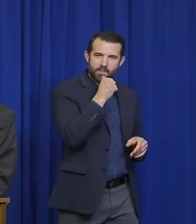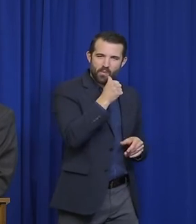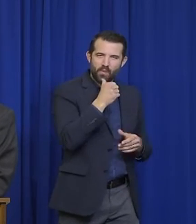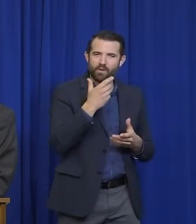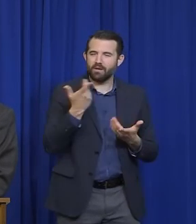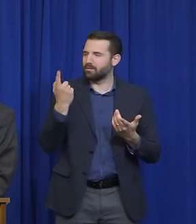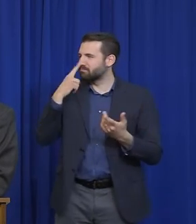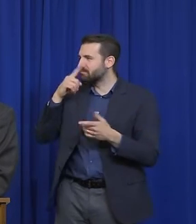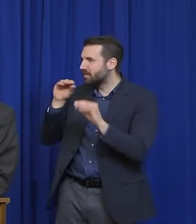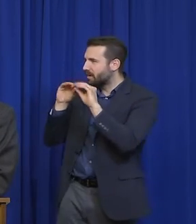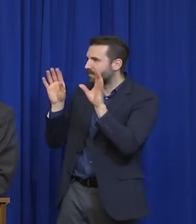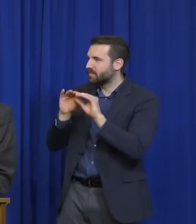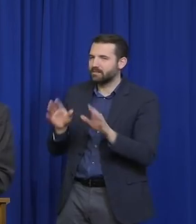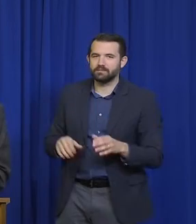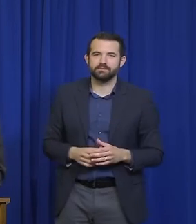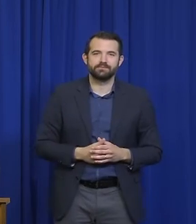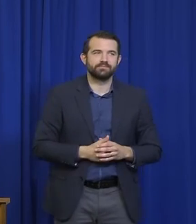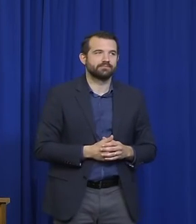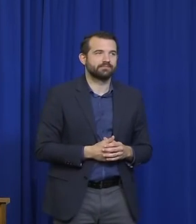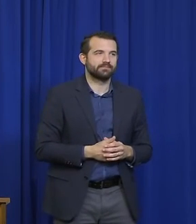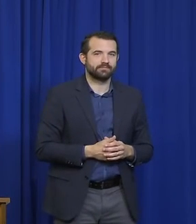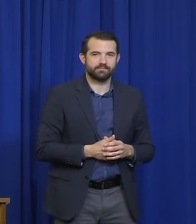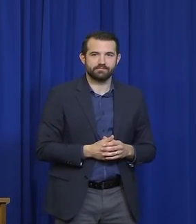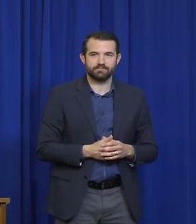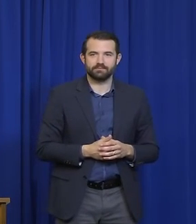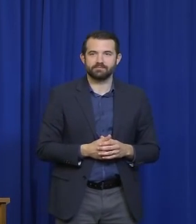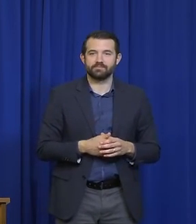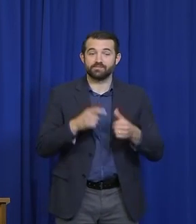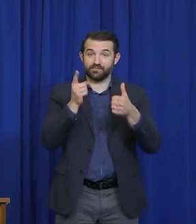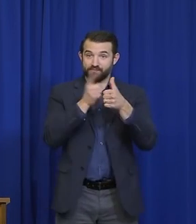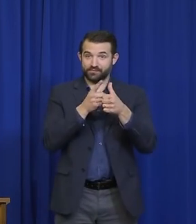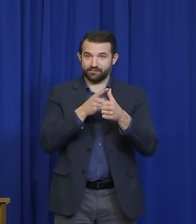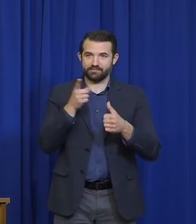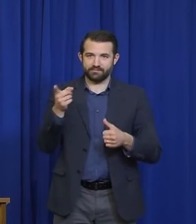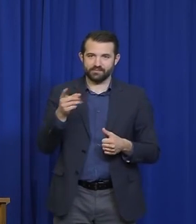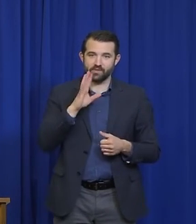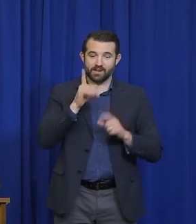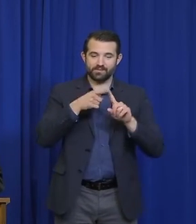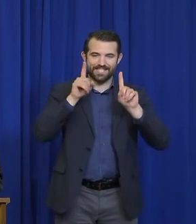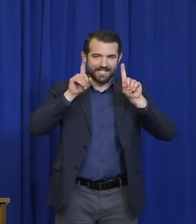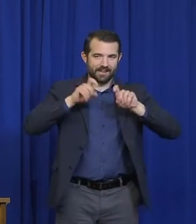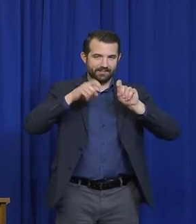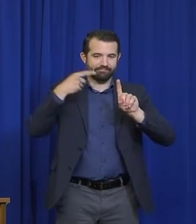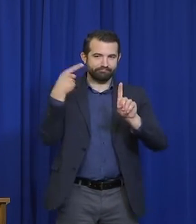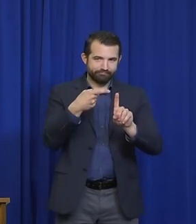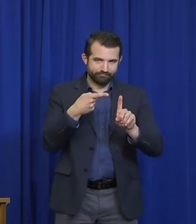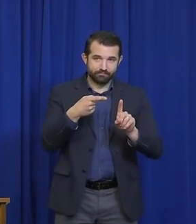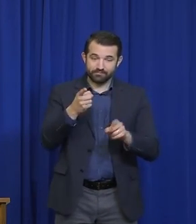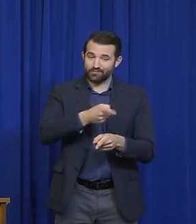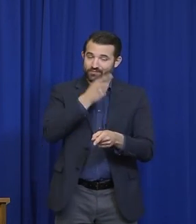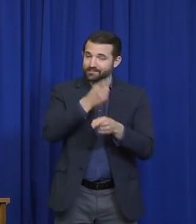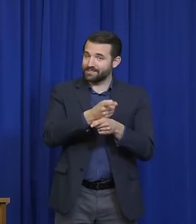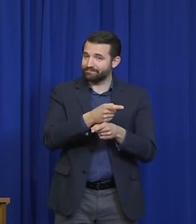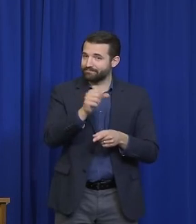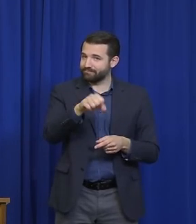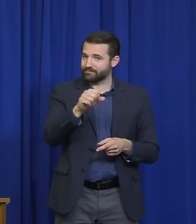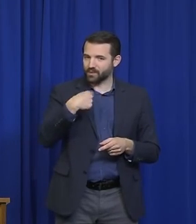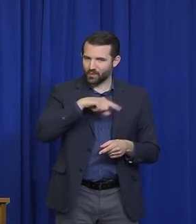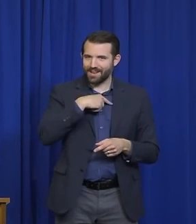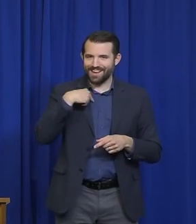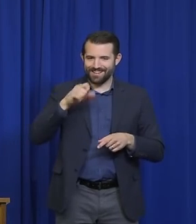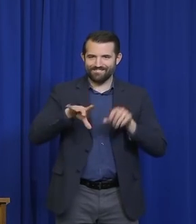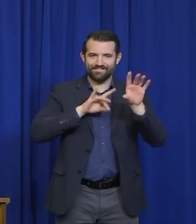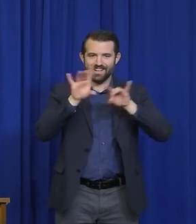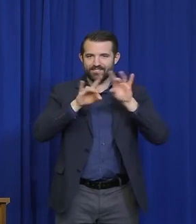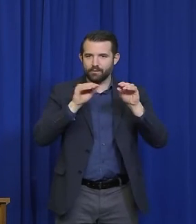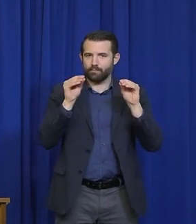clarify that, that would be great. So, Steve, I'll tackle the testing question. You're right. We do need to expand our capacity, and that's something that we're